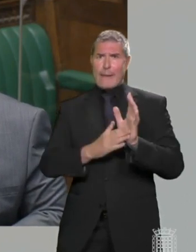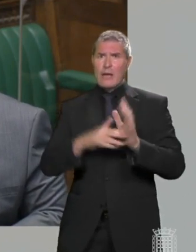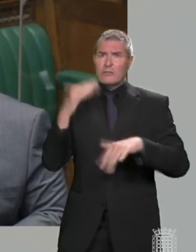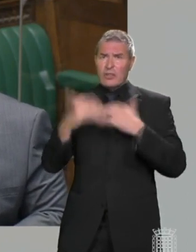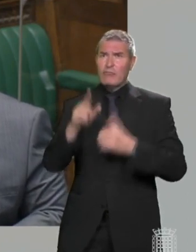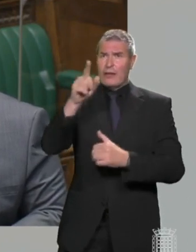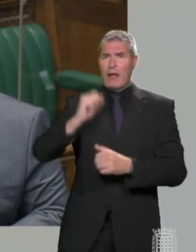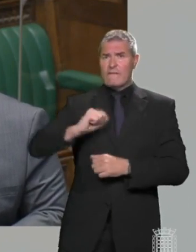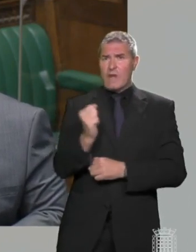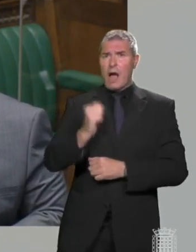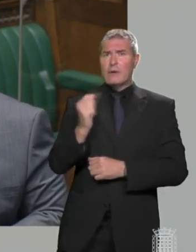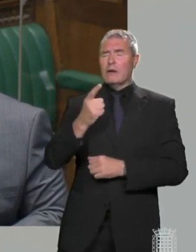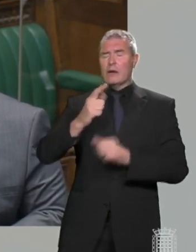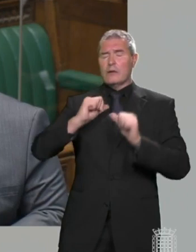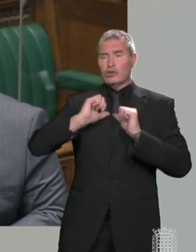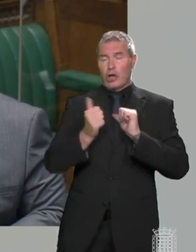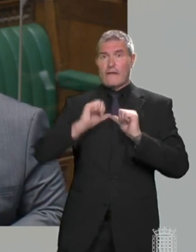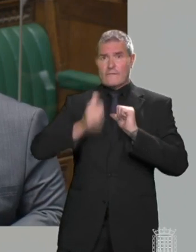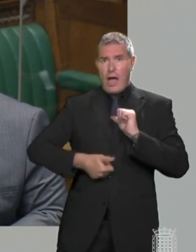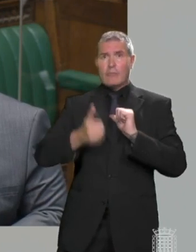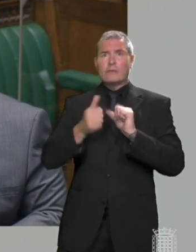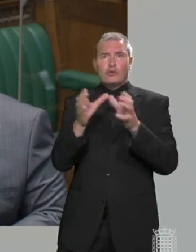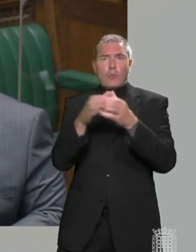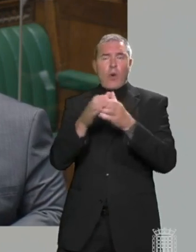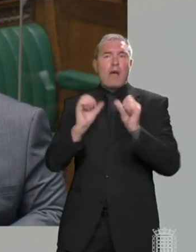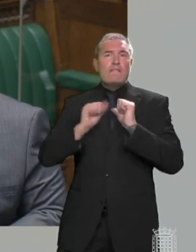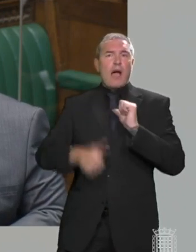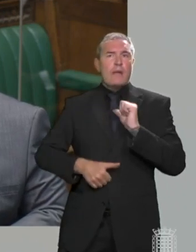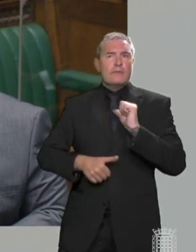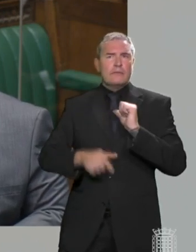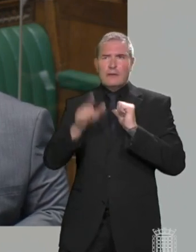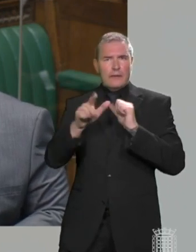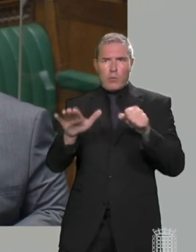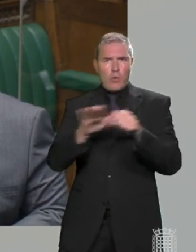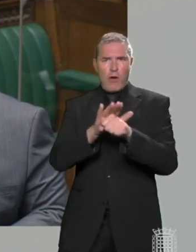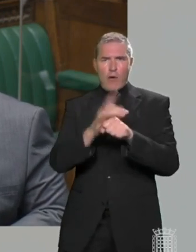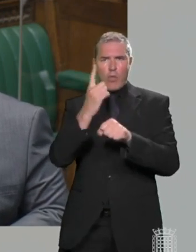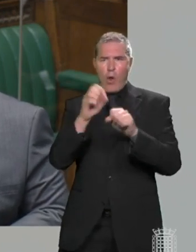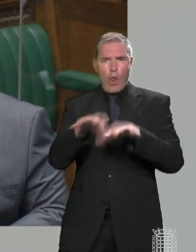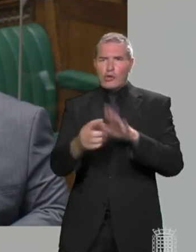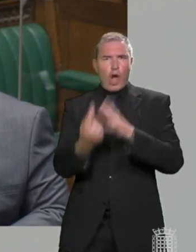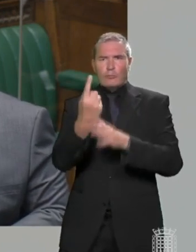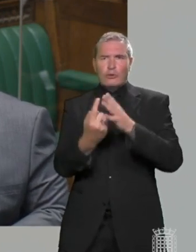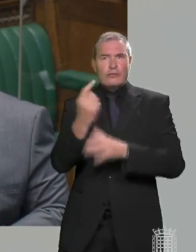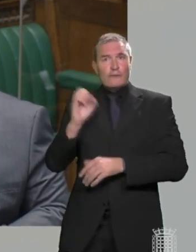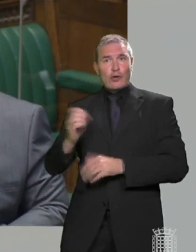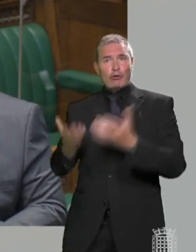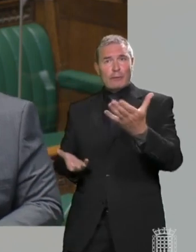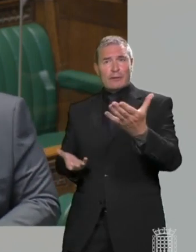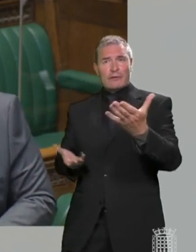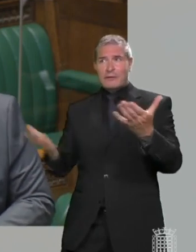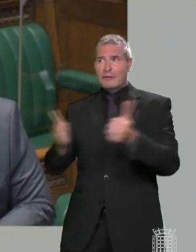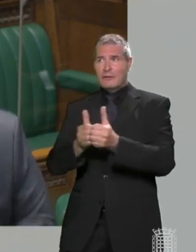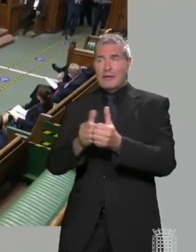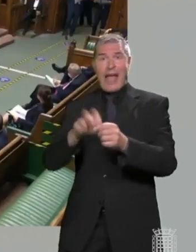Scotland in peril for a shoddy trade deal with Australia that will not even cover 1% of the lost opportunities to Europe's markets that we have